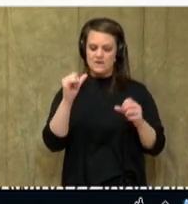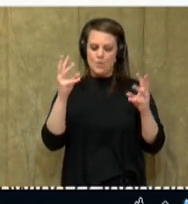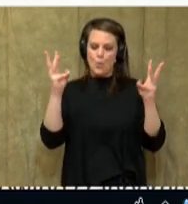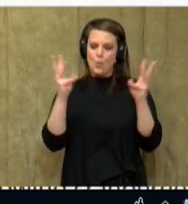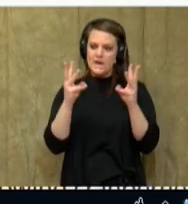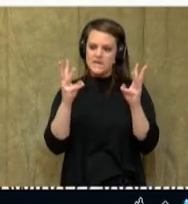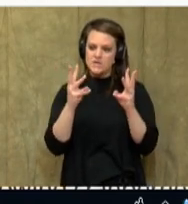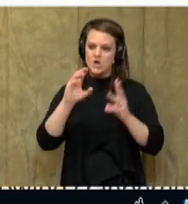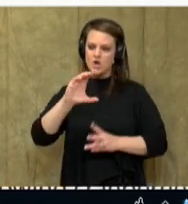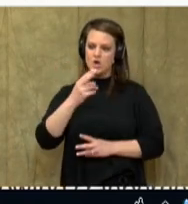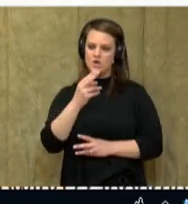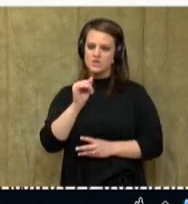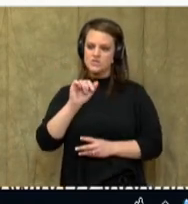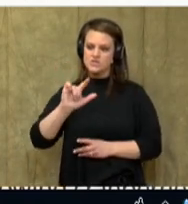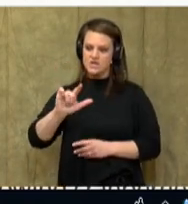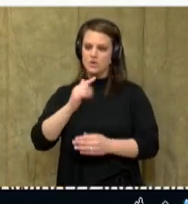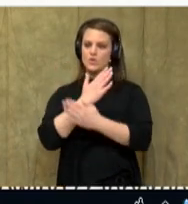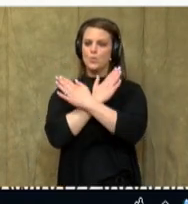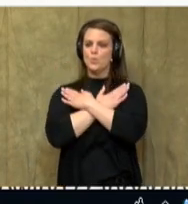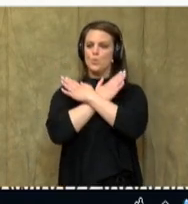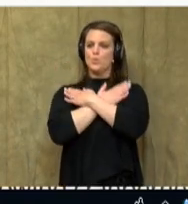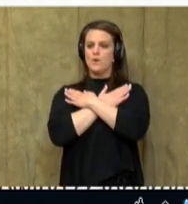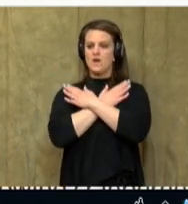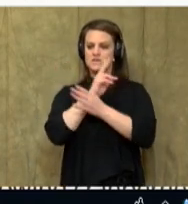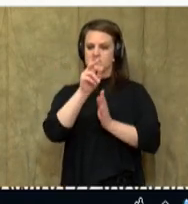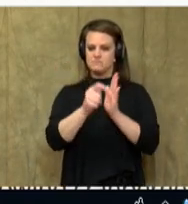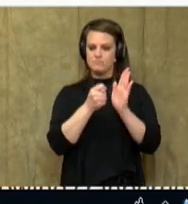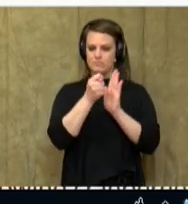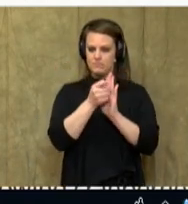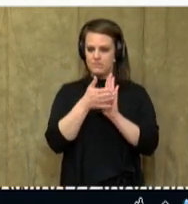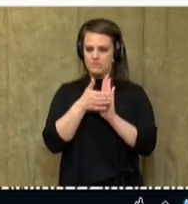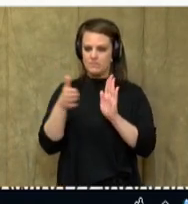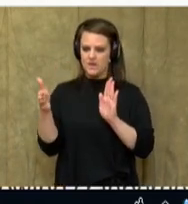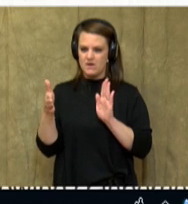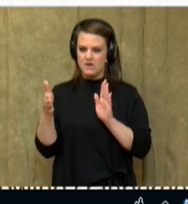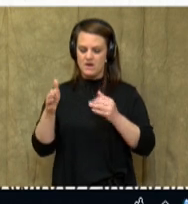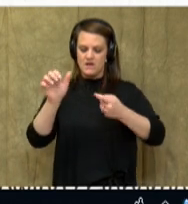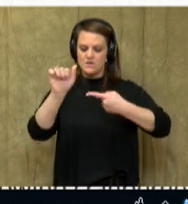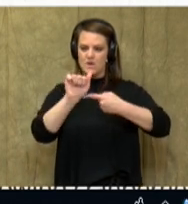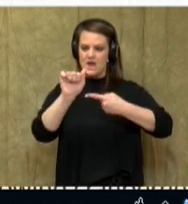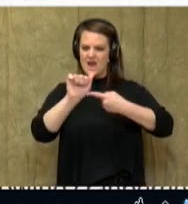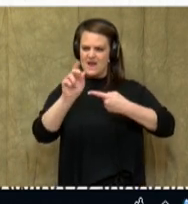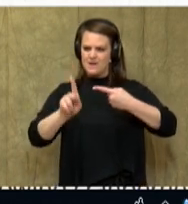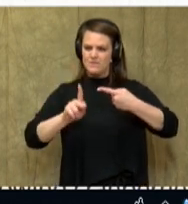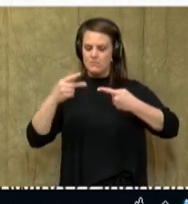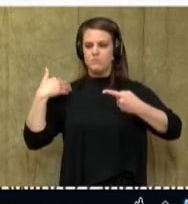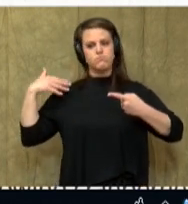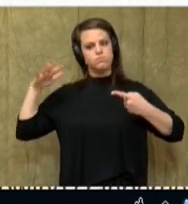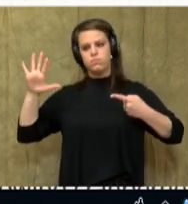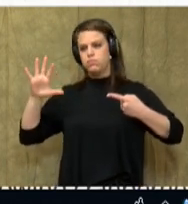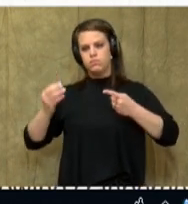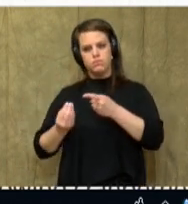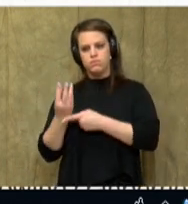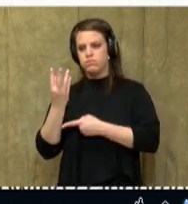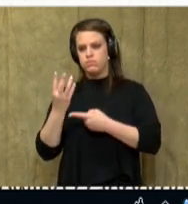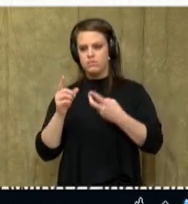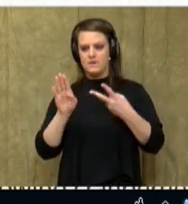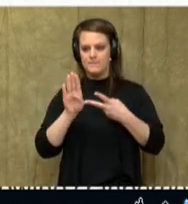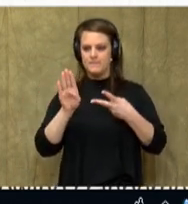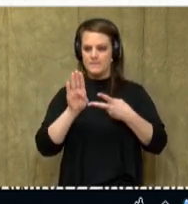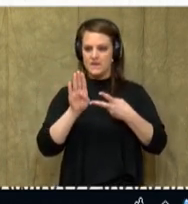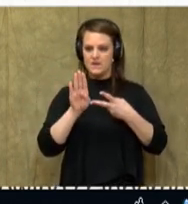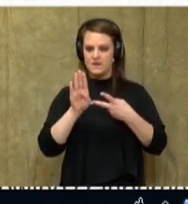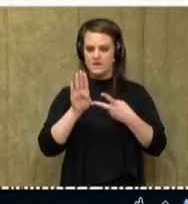or their dormant period? A, people would give up growing cranberries in the area. B,